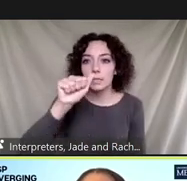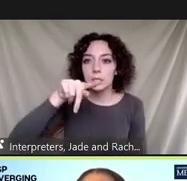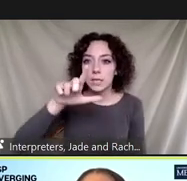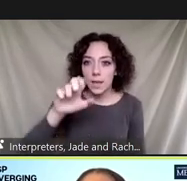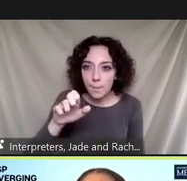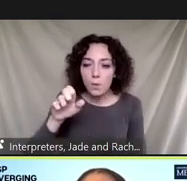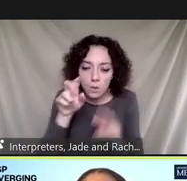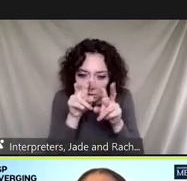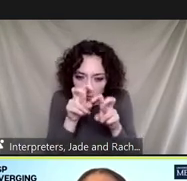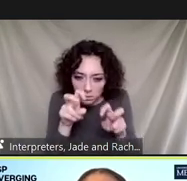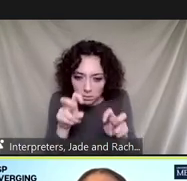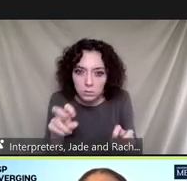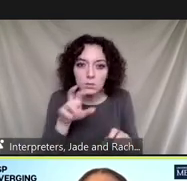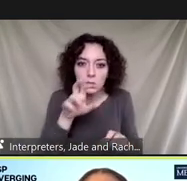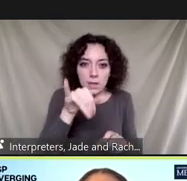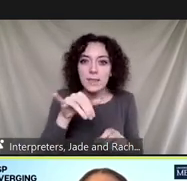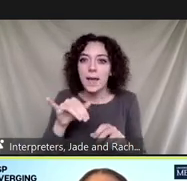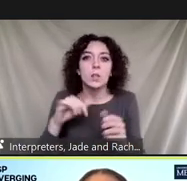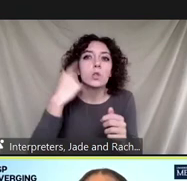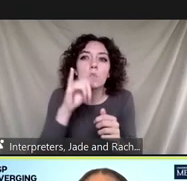using polymerase chain reaction